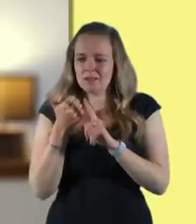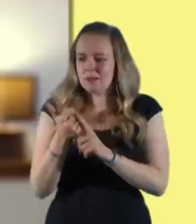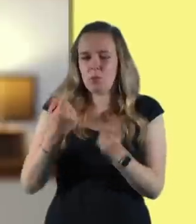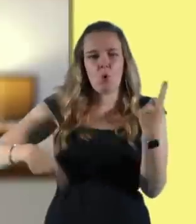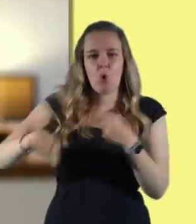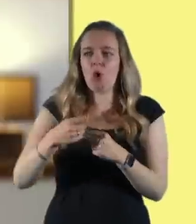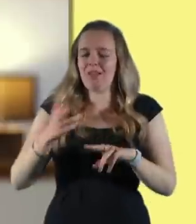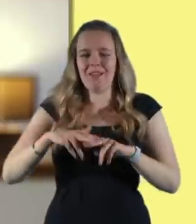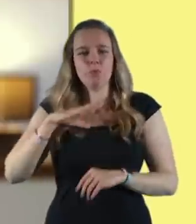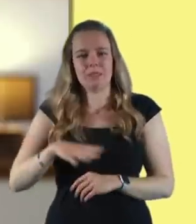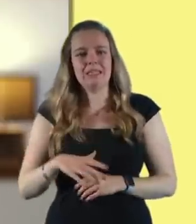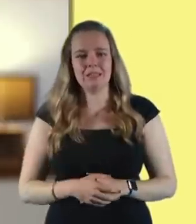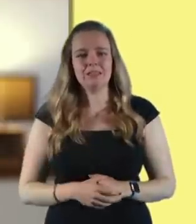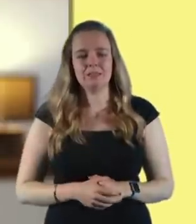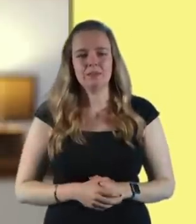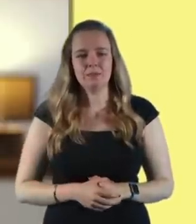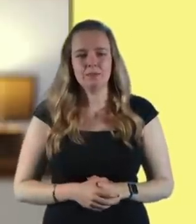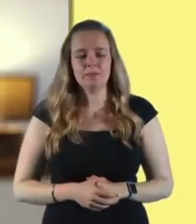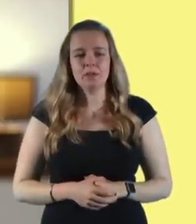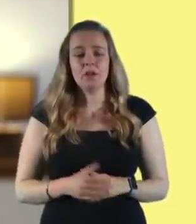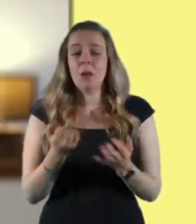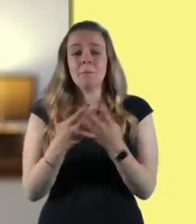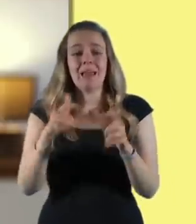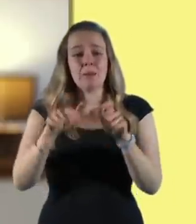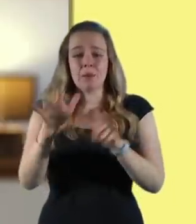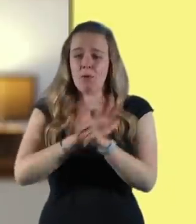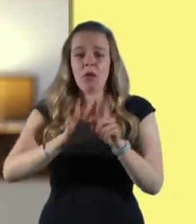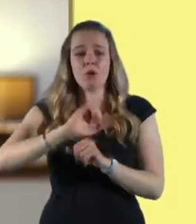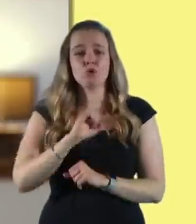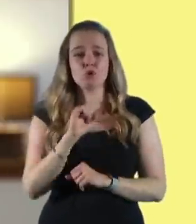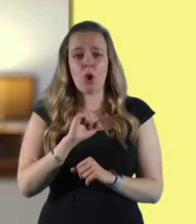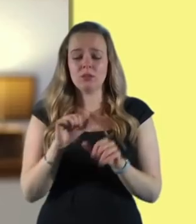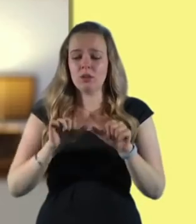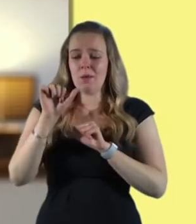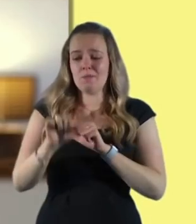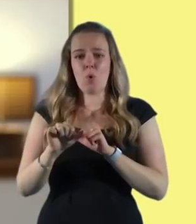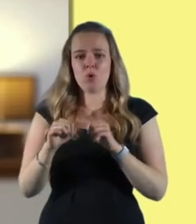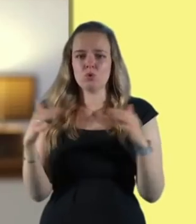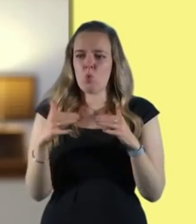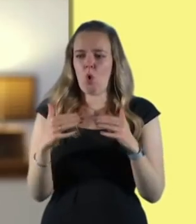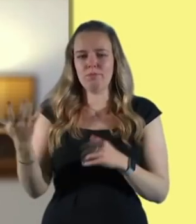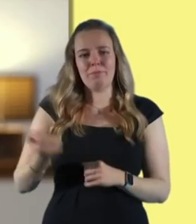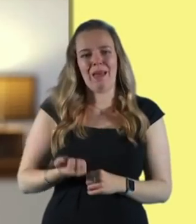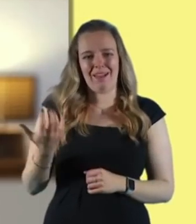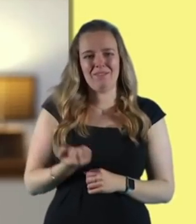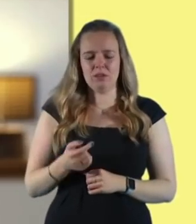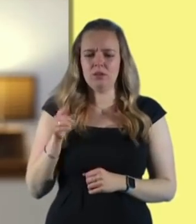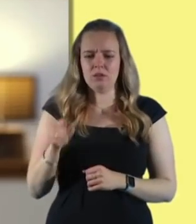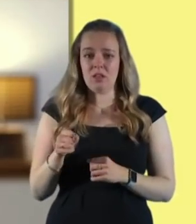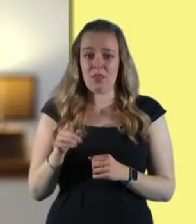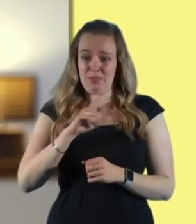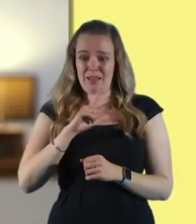need. For many people in Scotland, the post-war welfare state has been a reason to support the union.